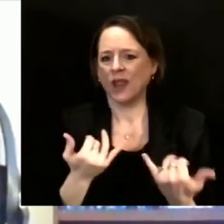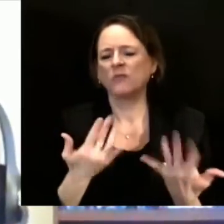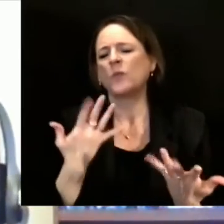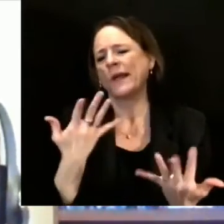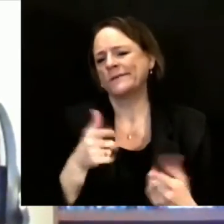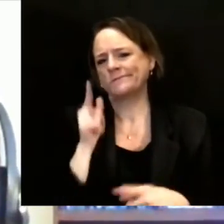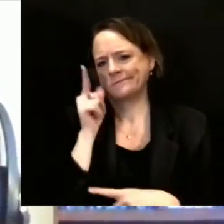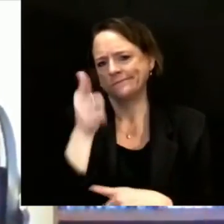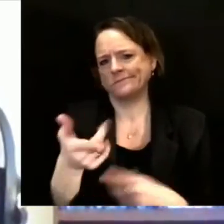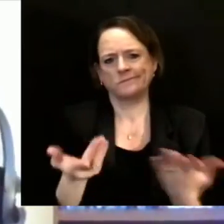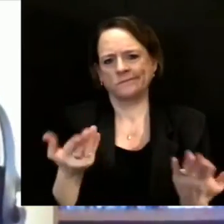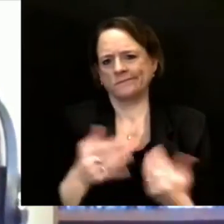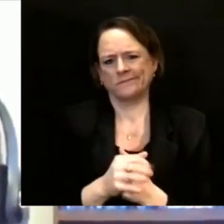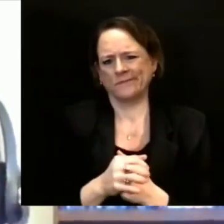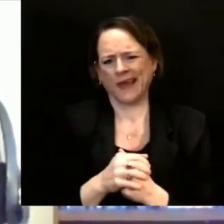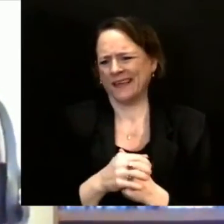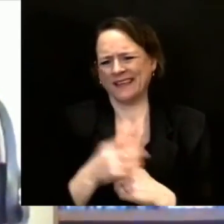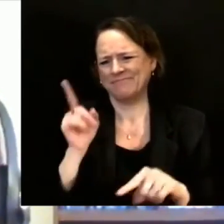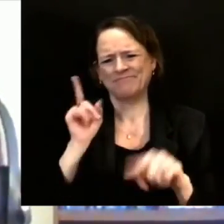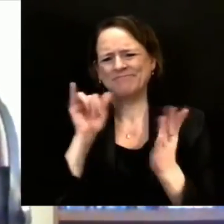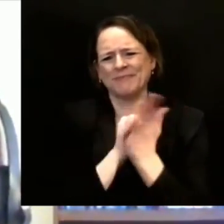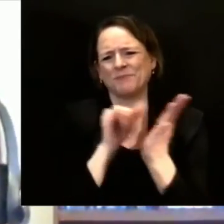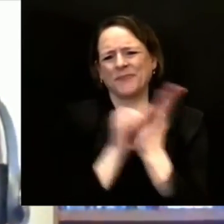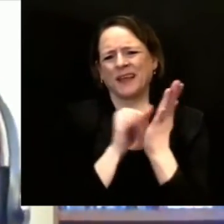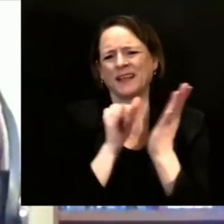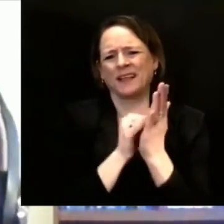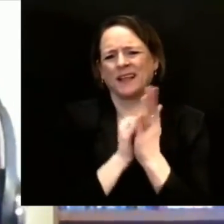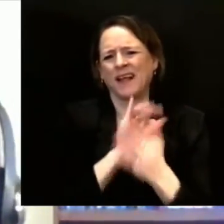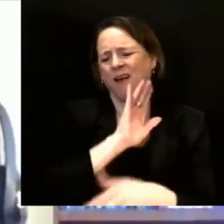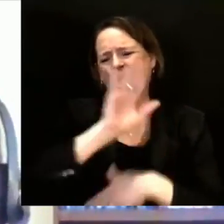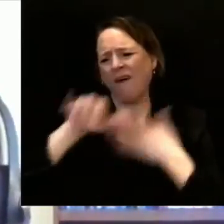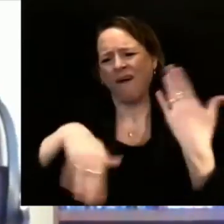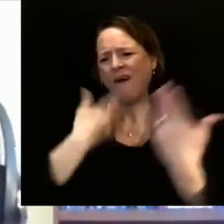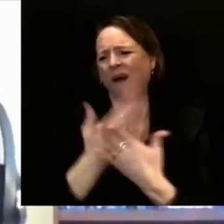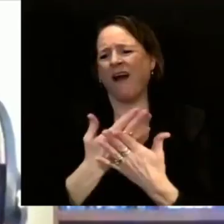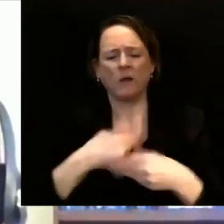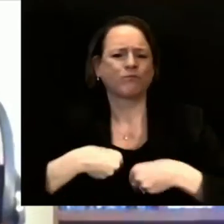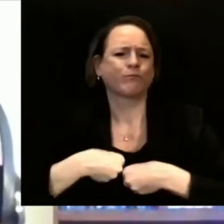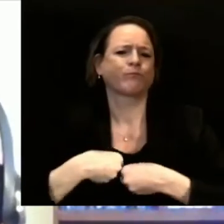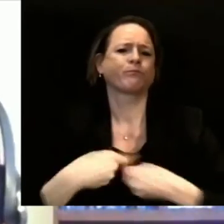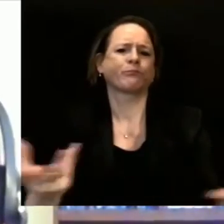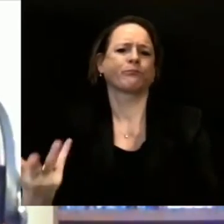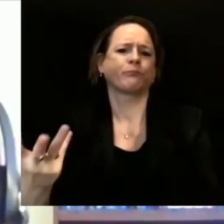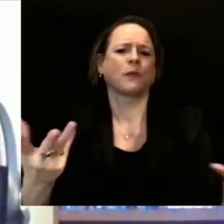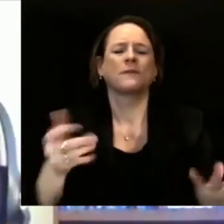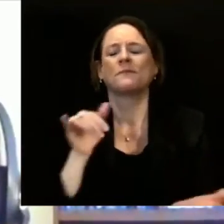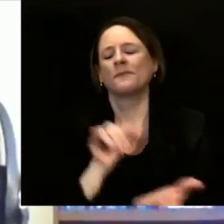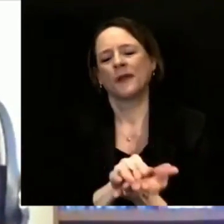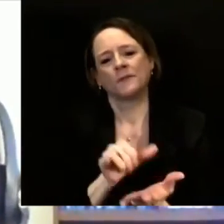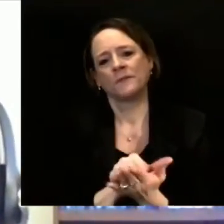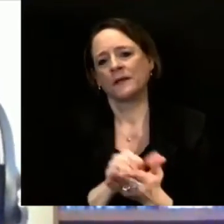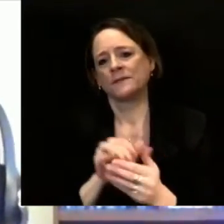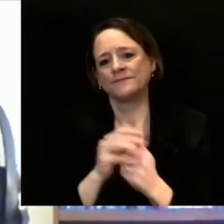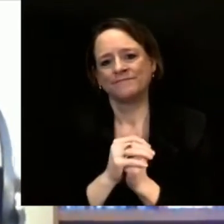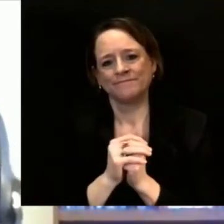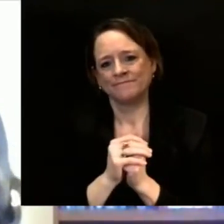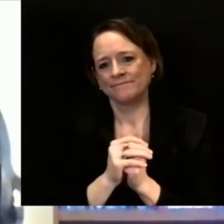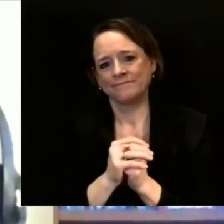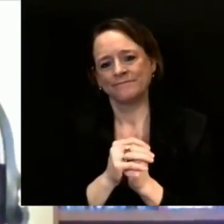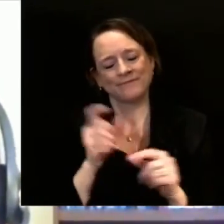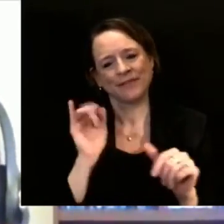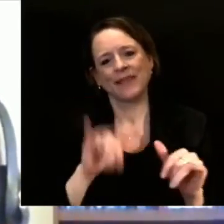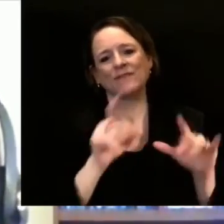Wisconsin coming in. It will be a smaller subset of those because people have already been vaccinated. So